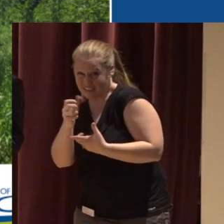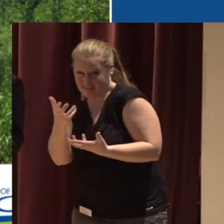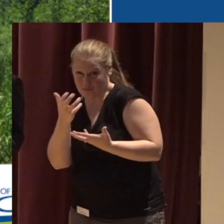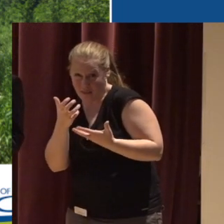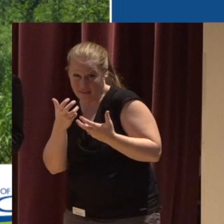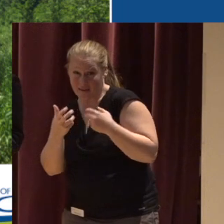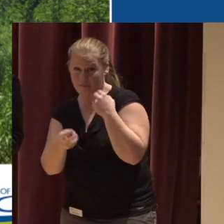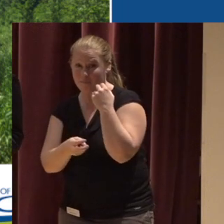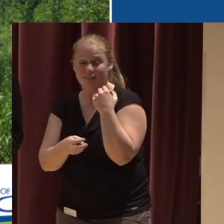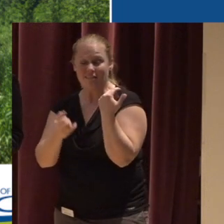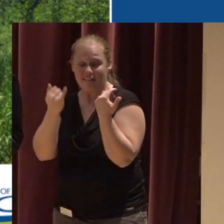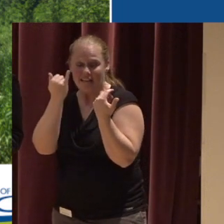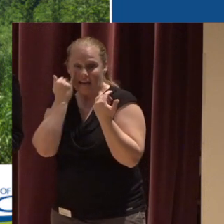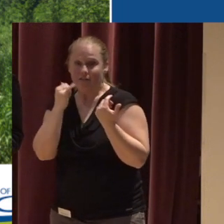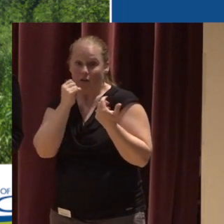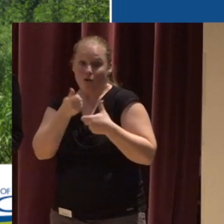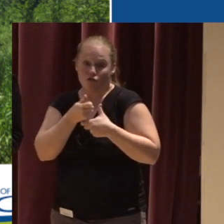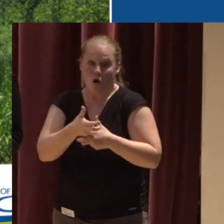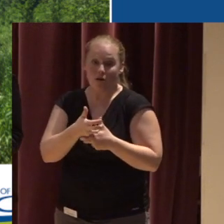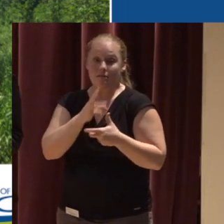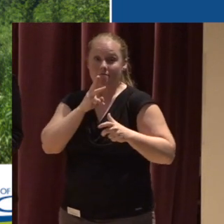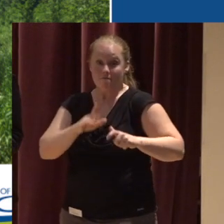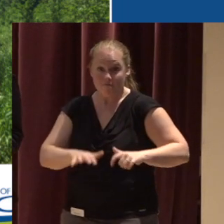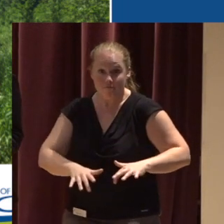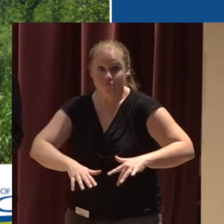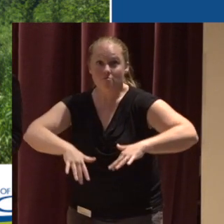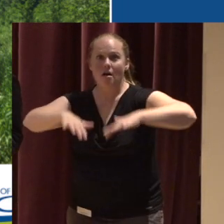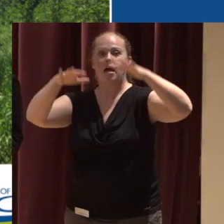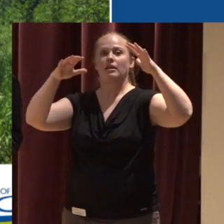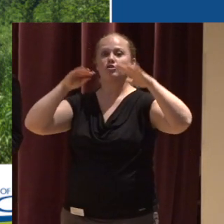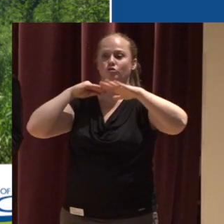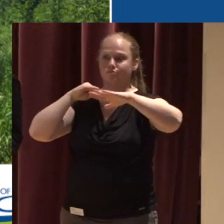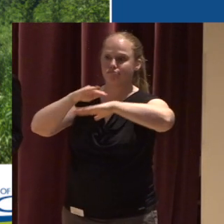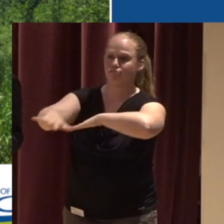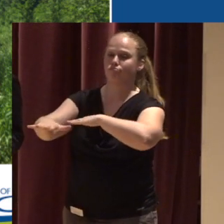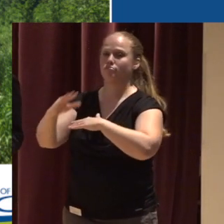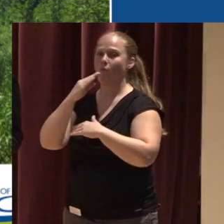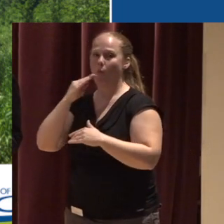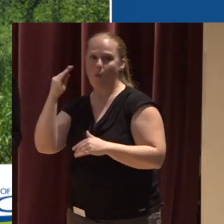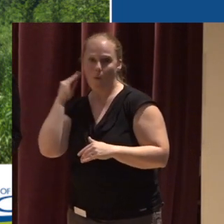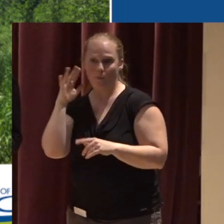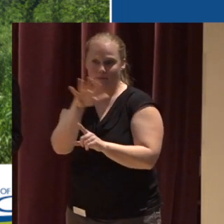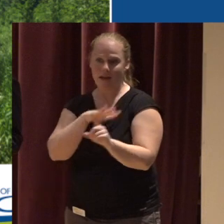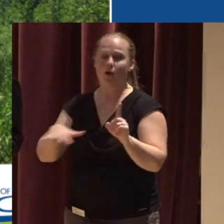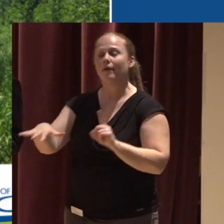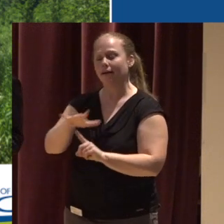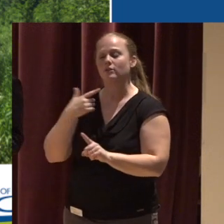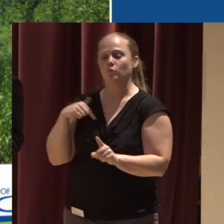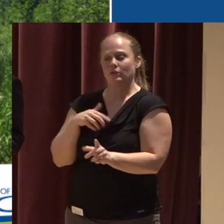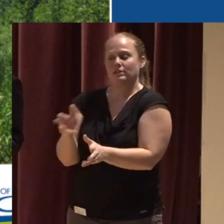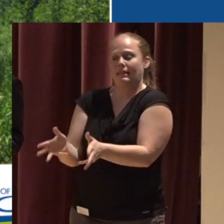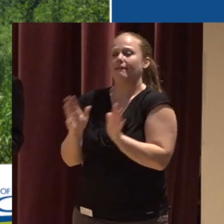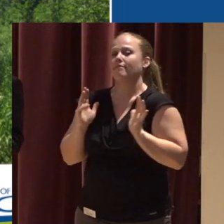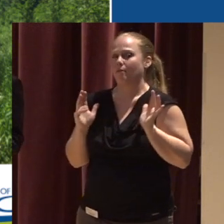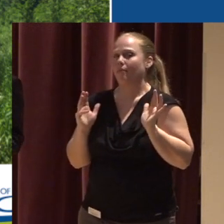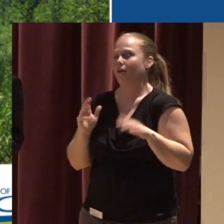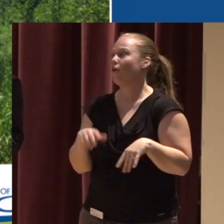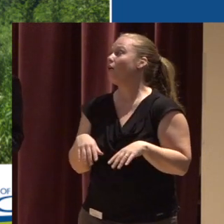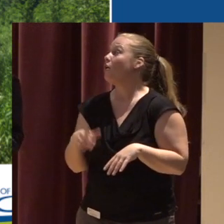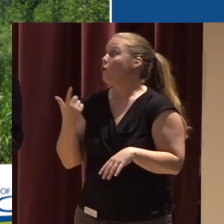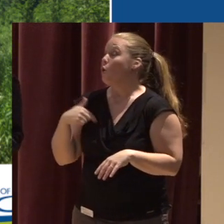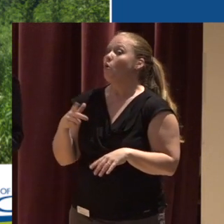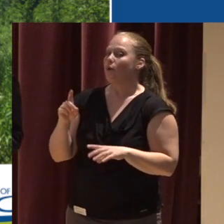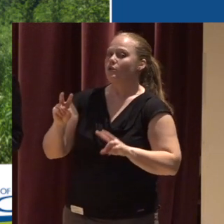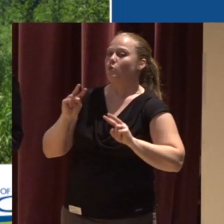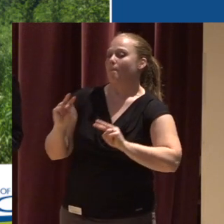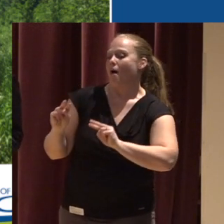the beavers are not causing extensive flooding Etc. to homes in the surrounding areas We tend to leave them there We do actively